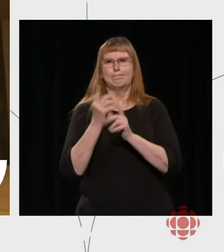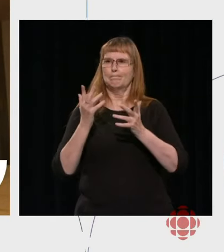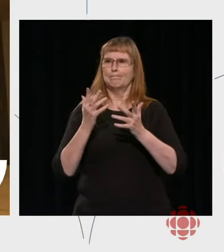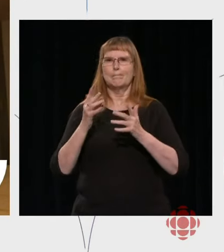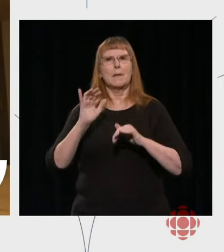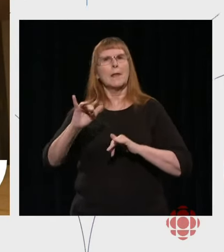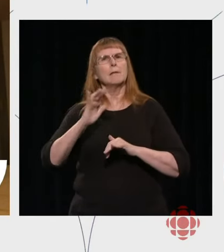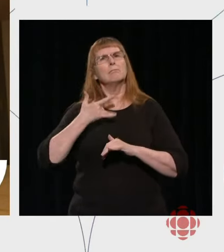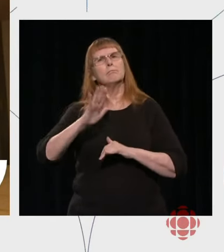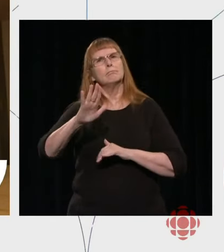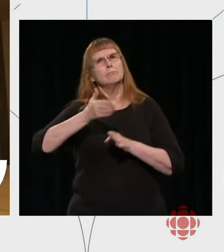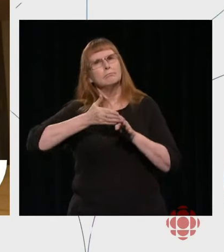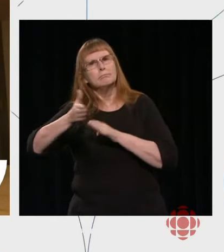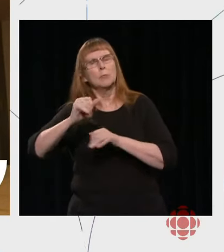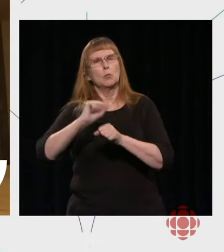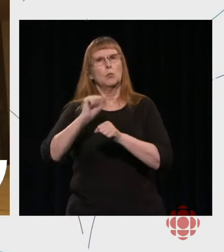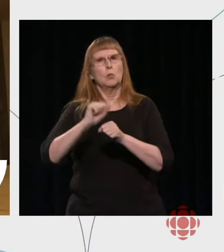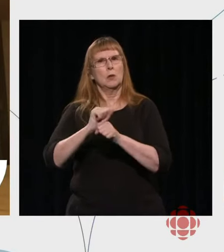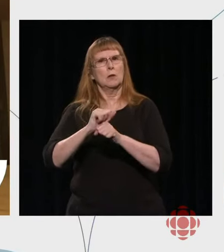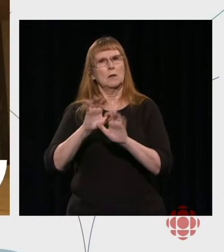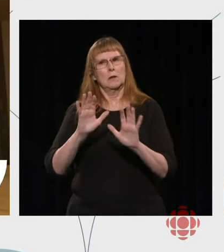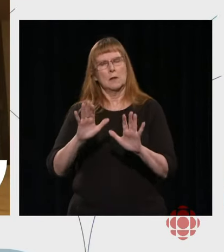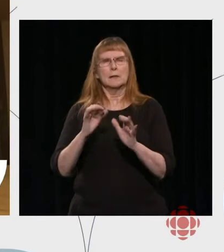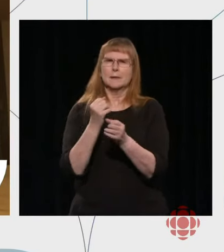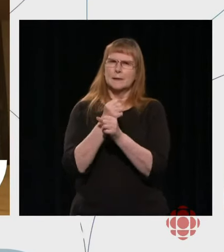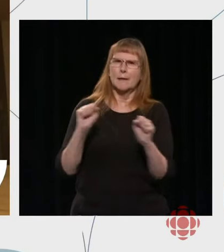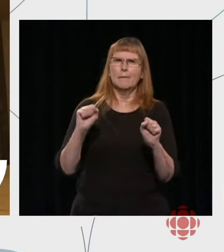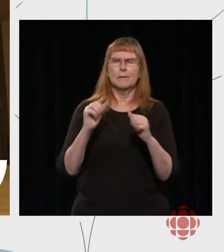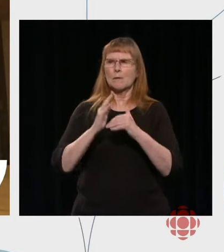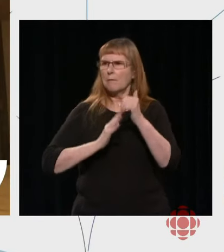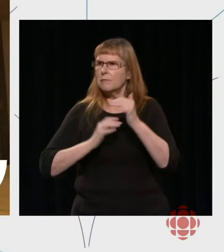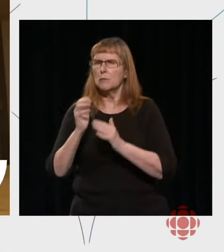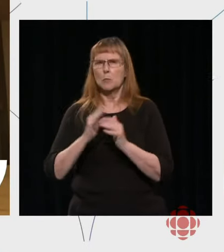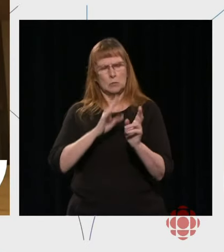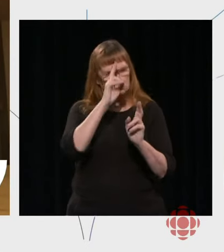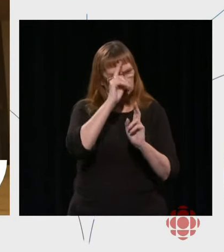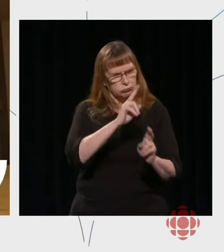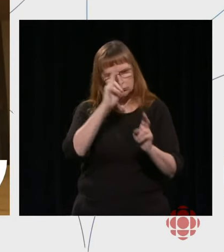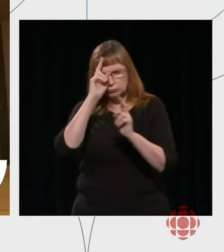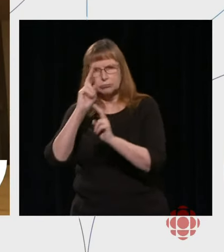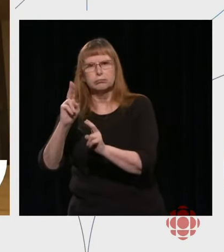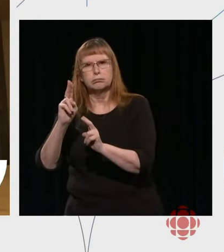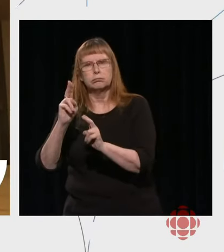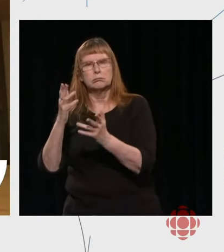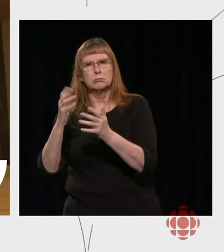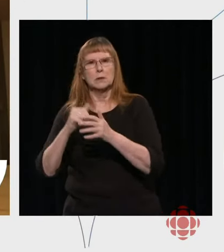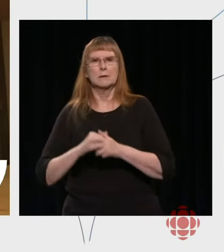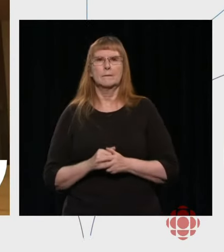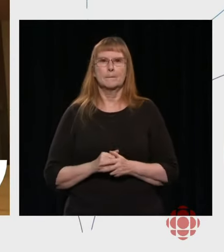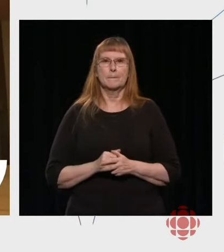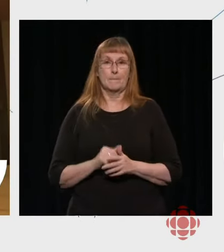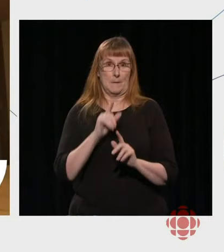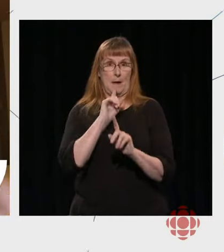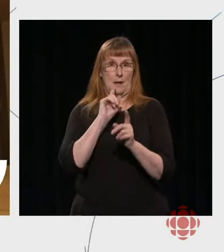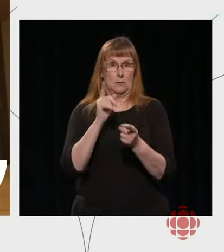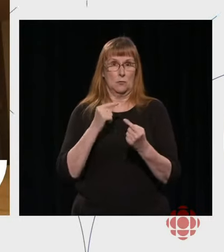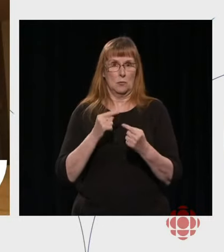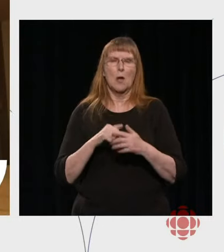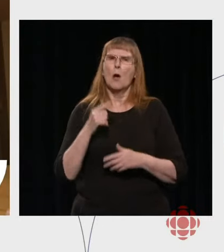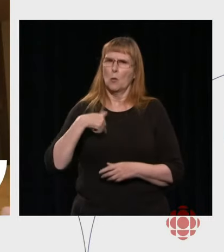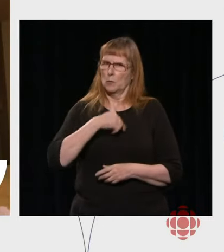that were raised this summer in Quebec, affecting as many people from music,